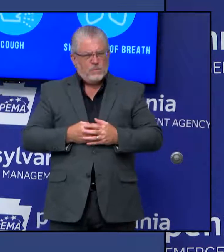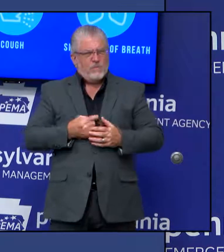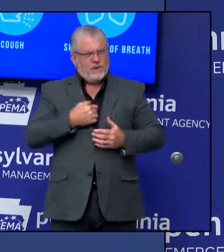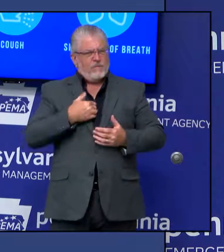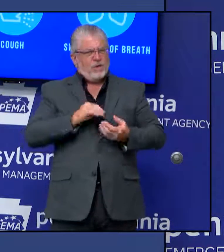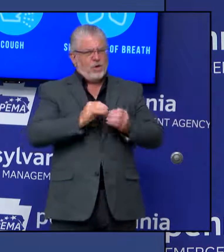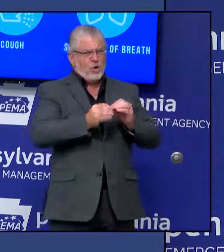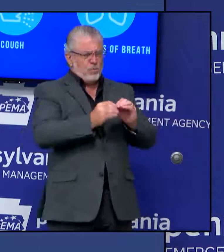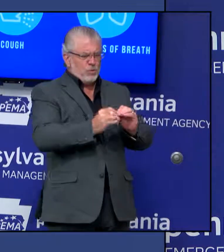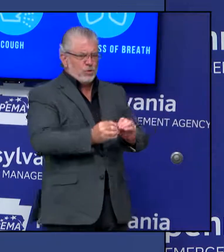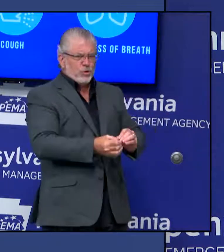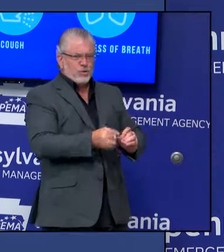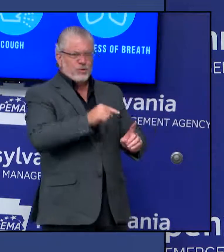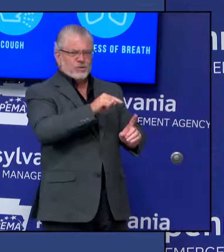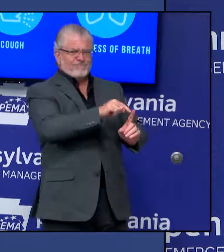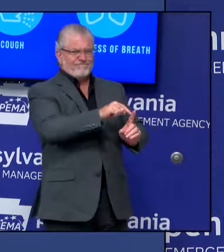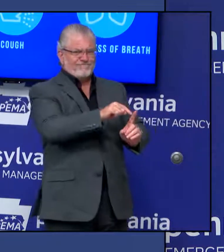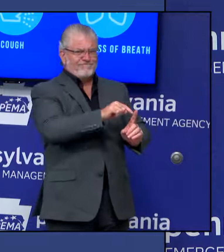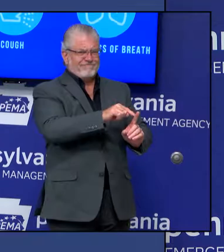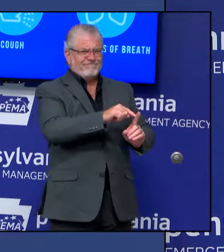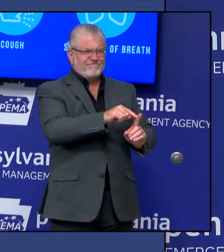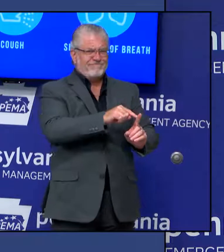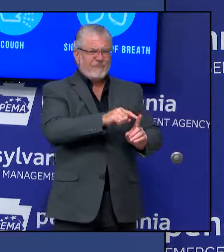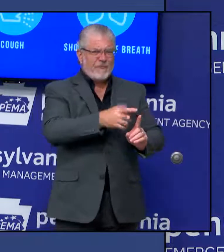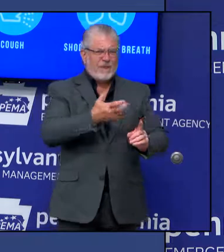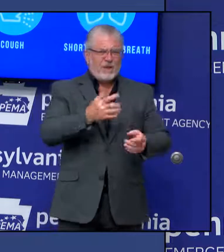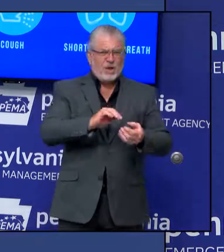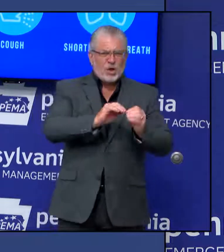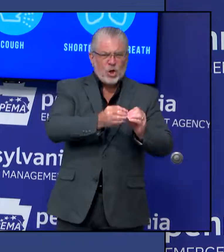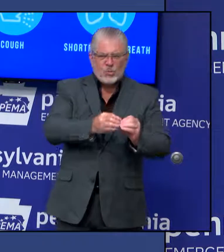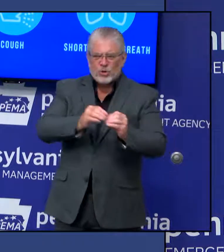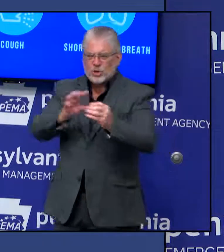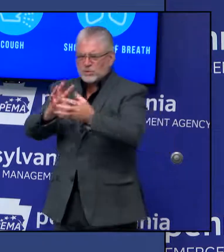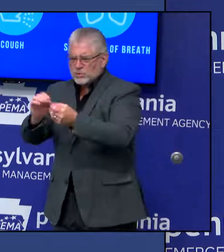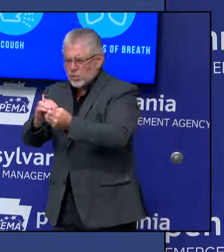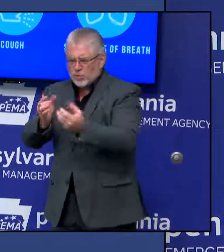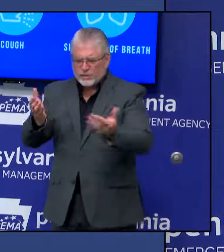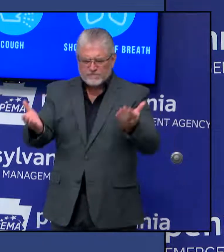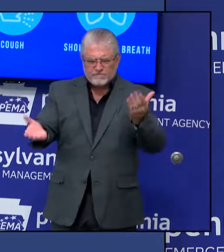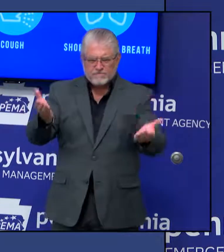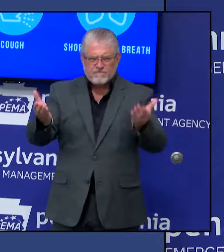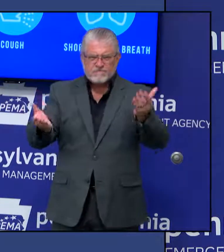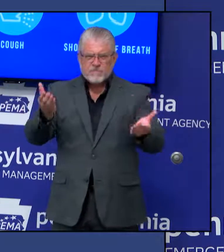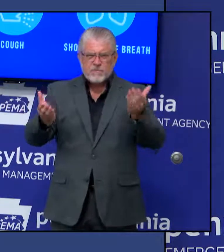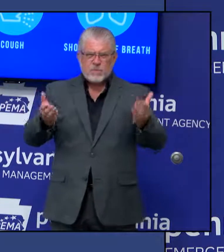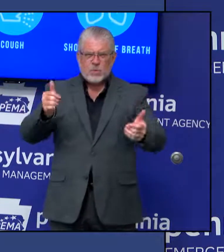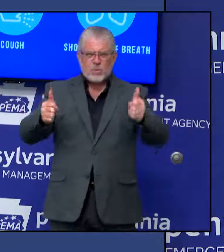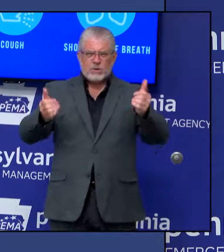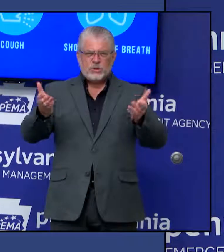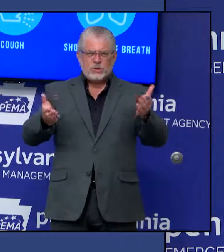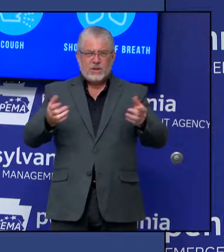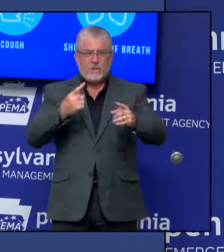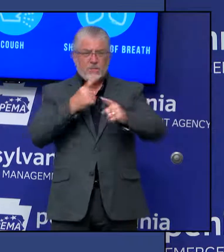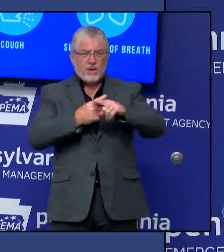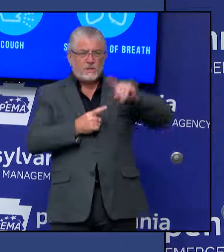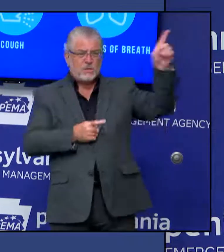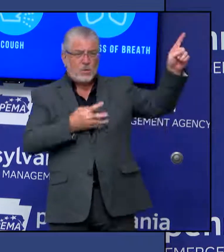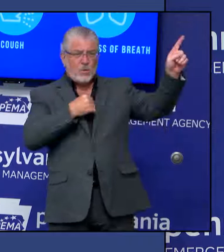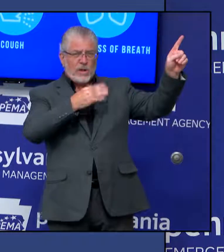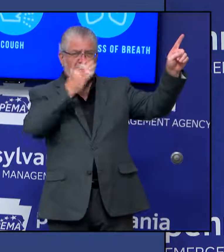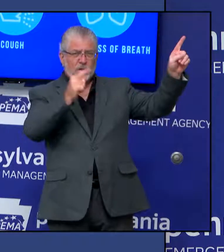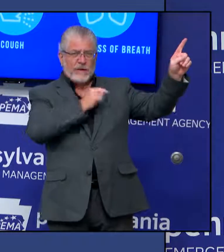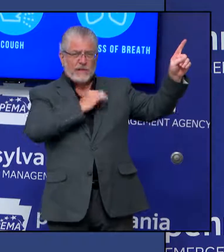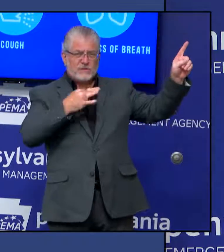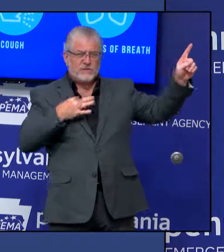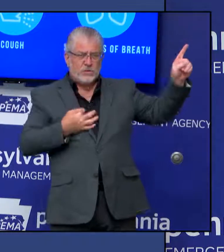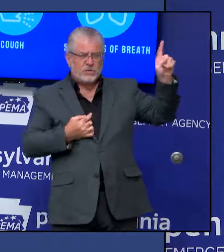also had evidence from other states. And we also were following specific recommendations from the White House Task Force. Dr. Birx was here last